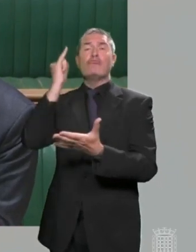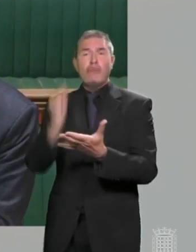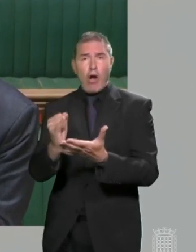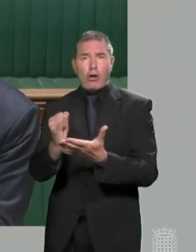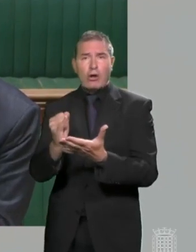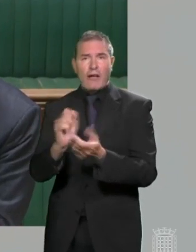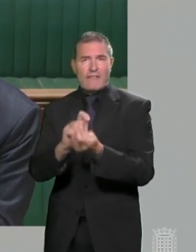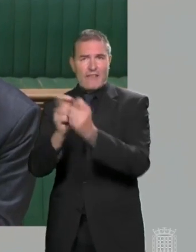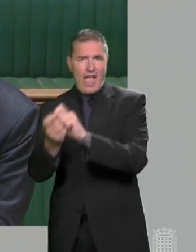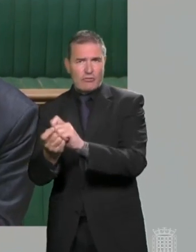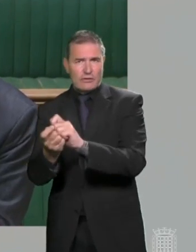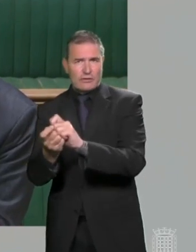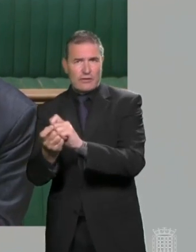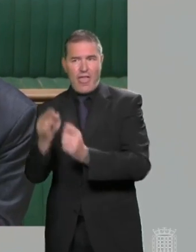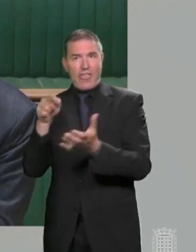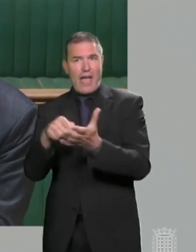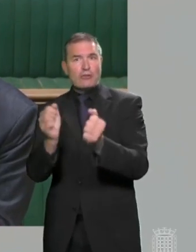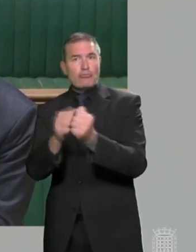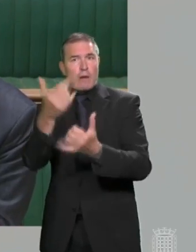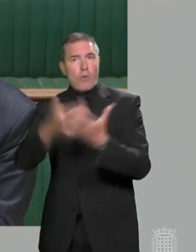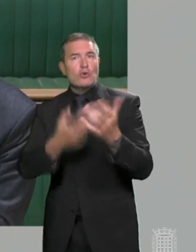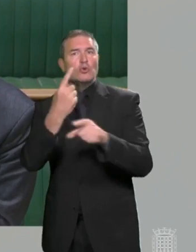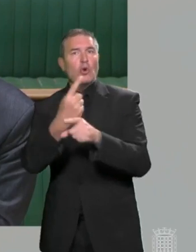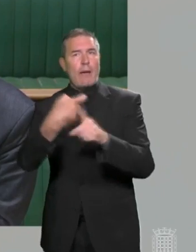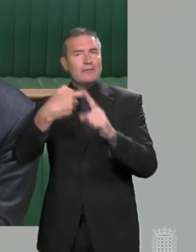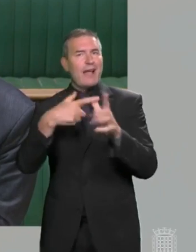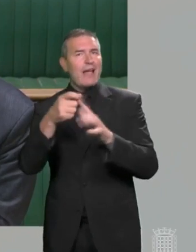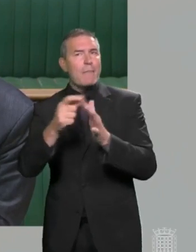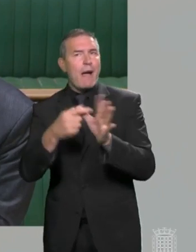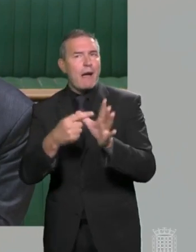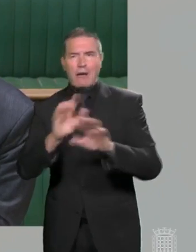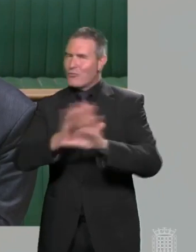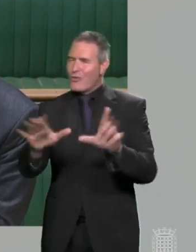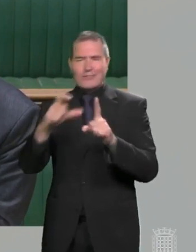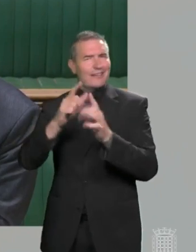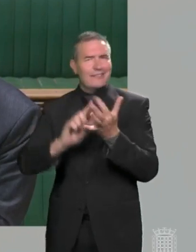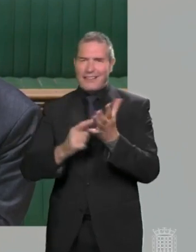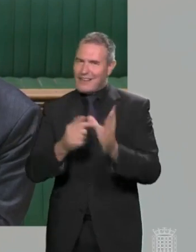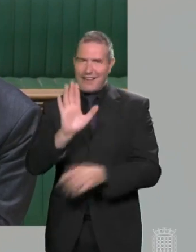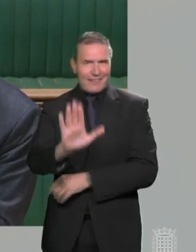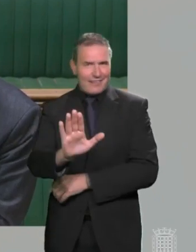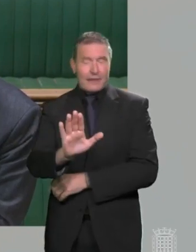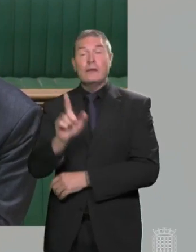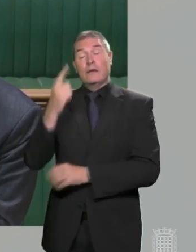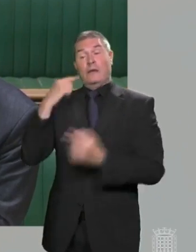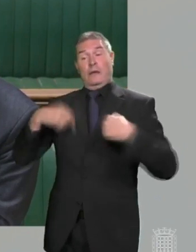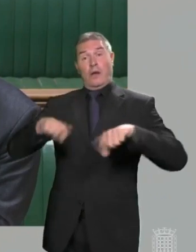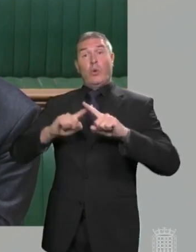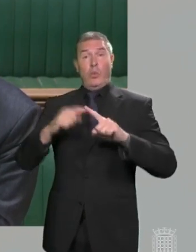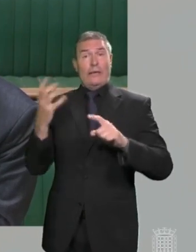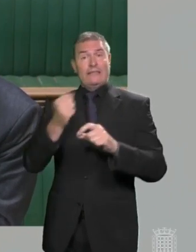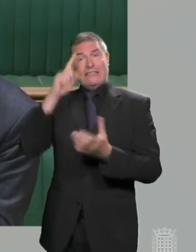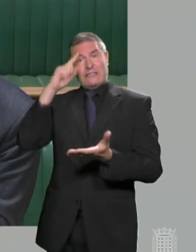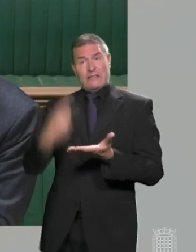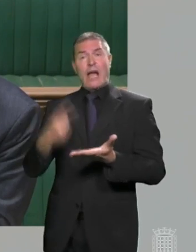Delta variant is. And, Mr Speaker, we took the most drastic